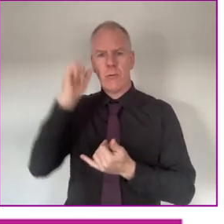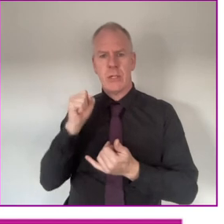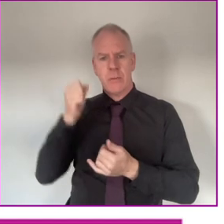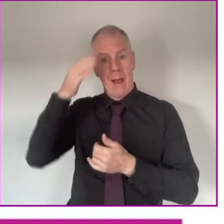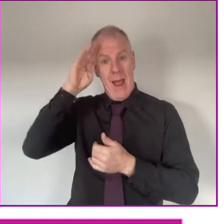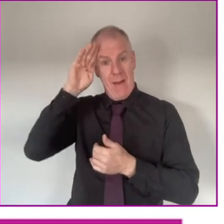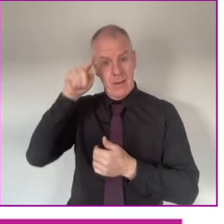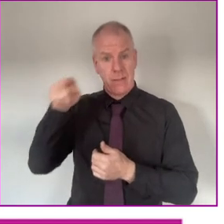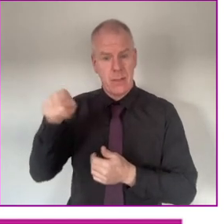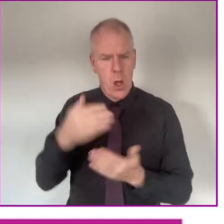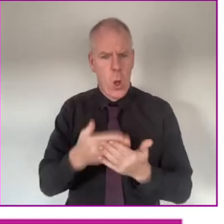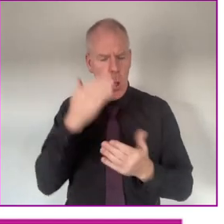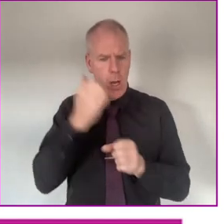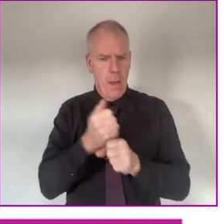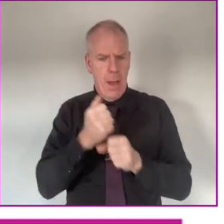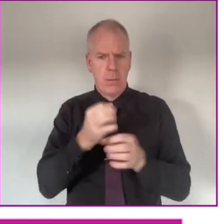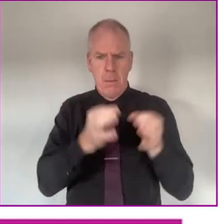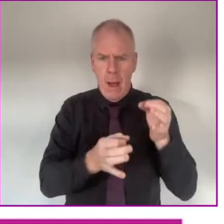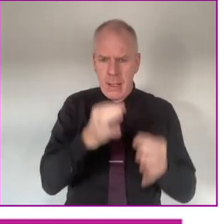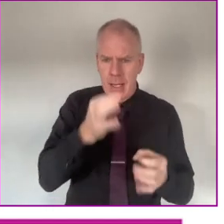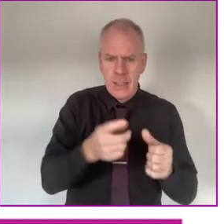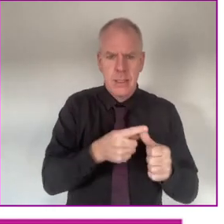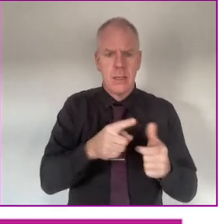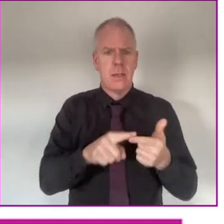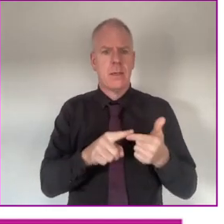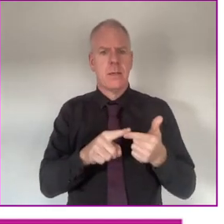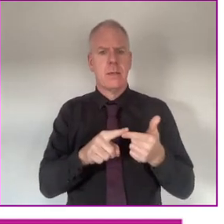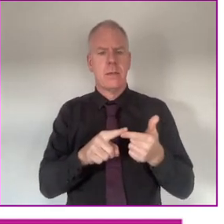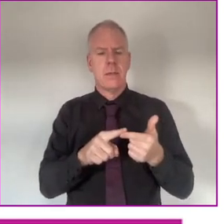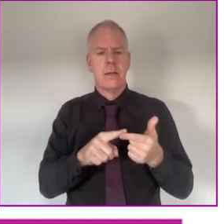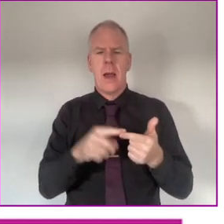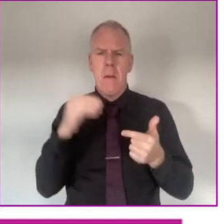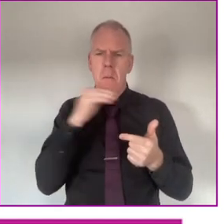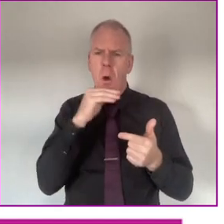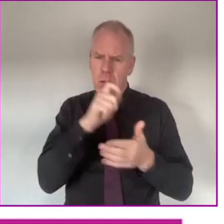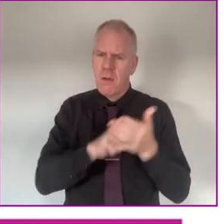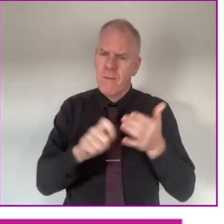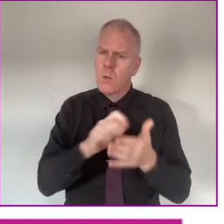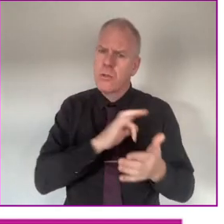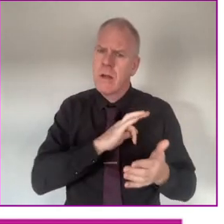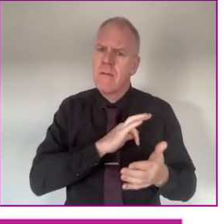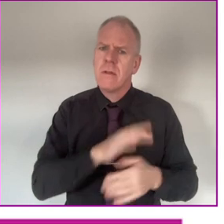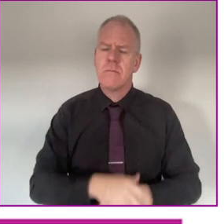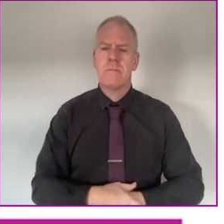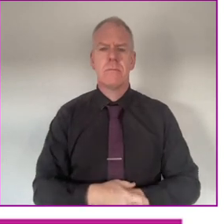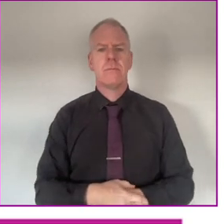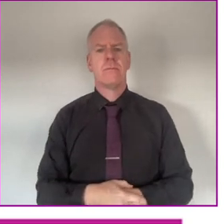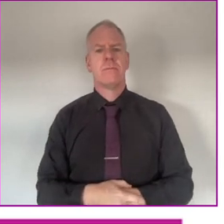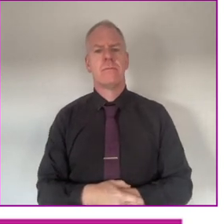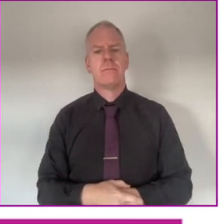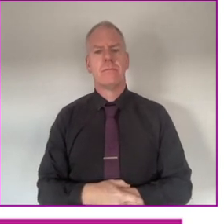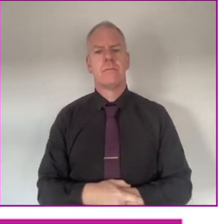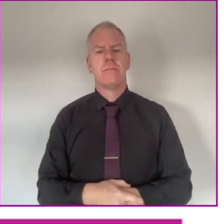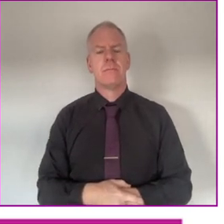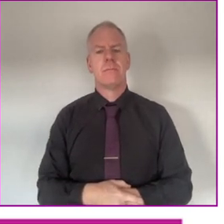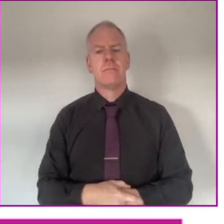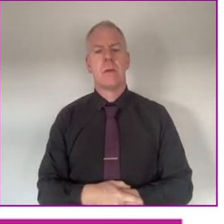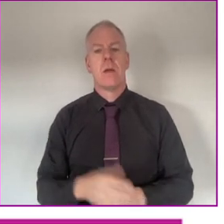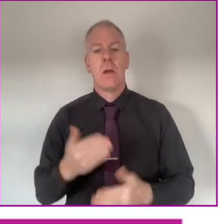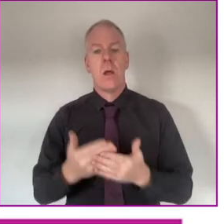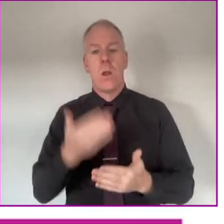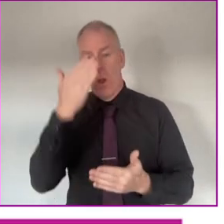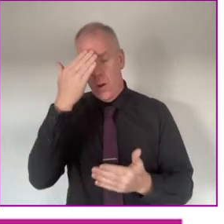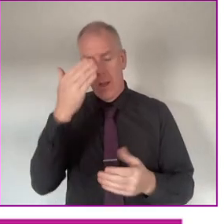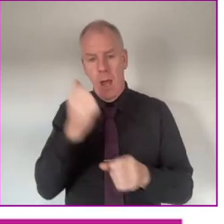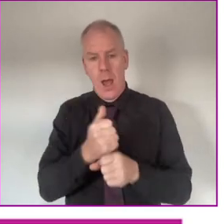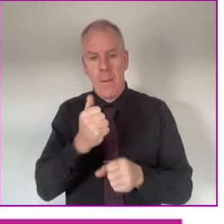Ireland. I learned about politics and how important it is to vote. I